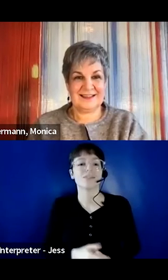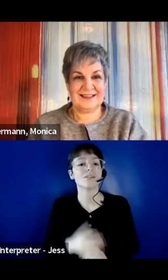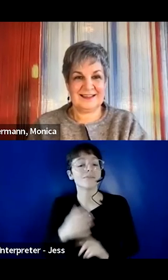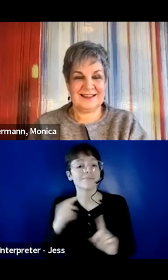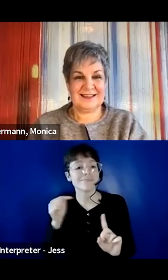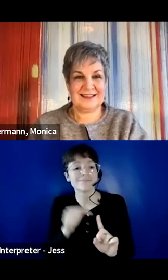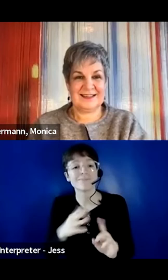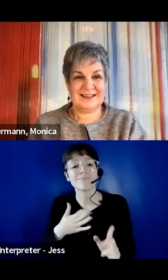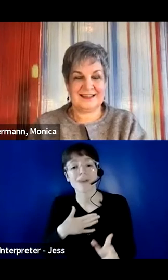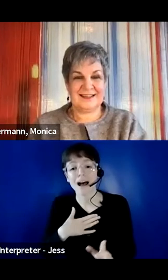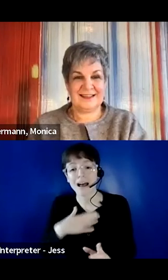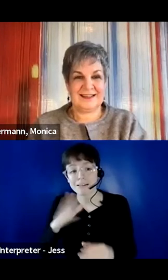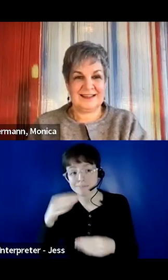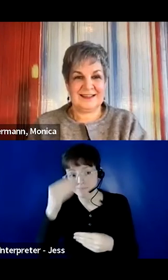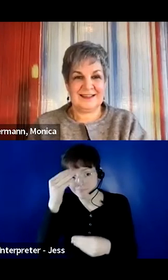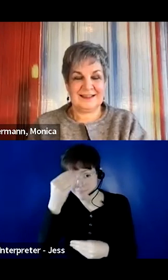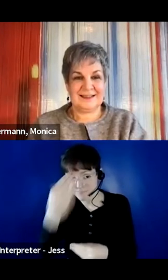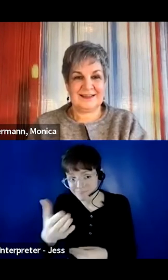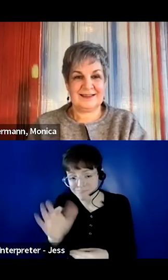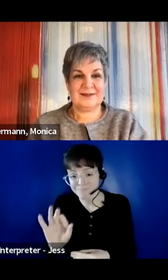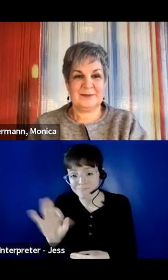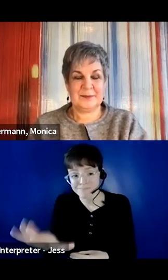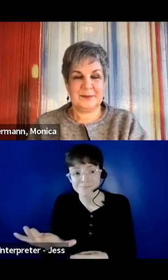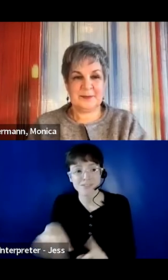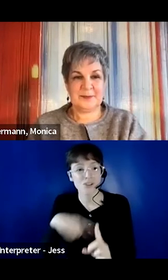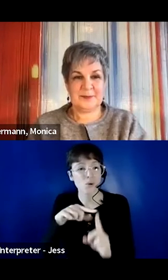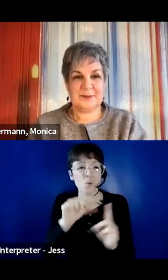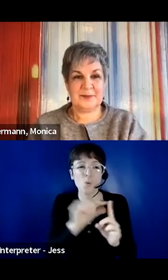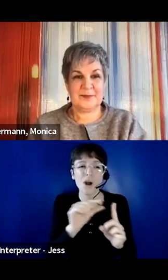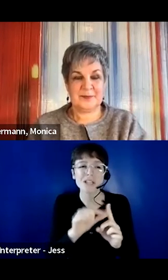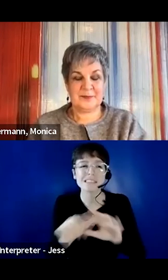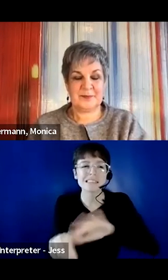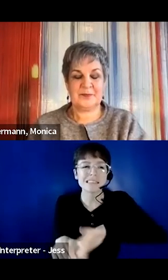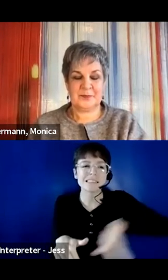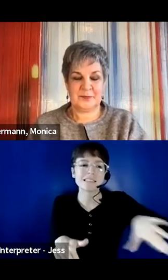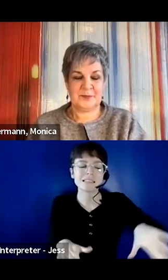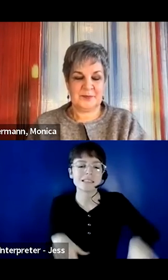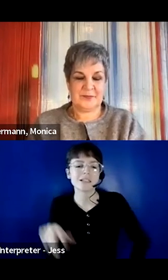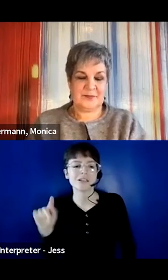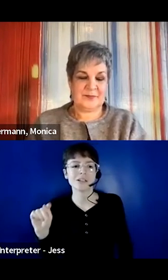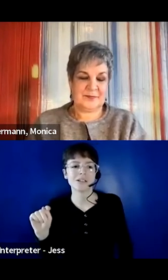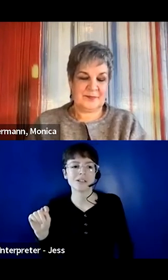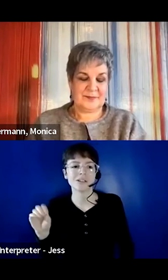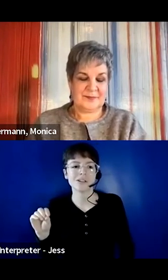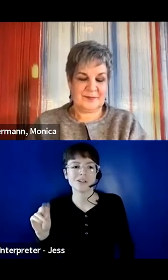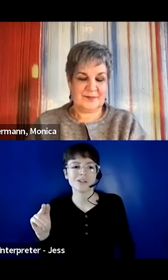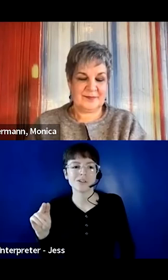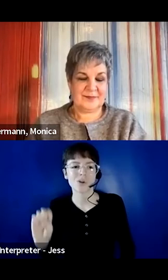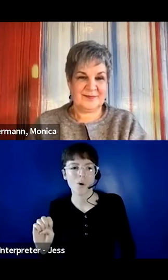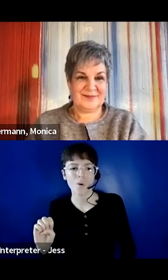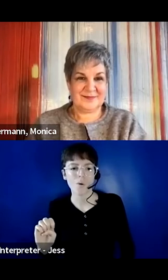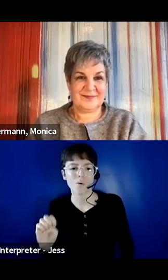on the words as you do on the tone and listening and being respectful with the individuals you're talking to.